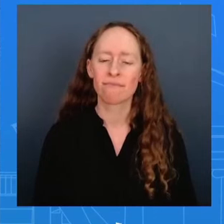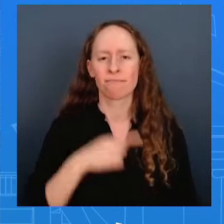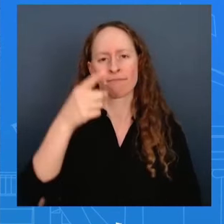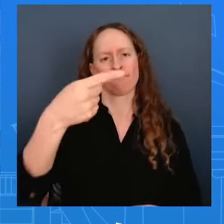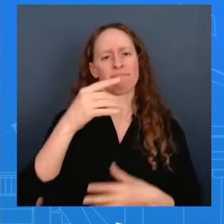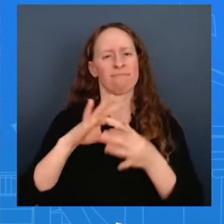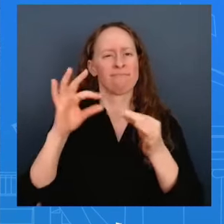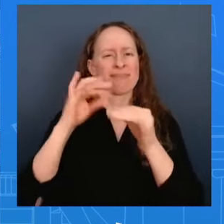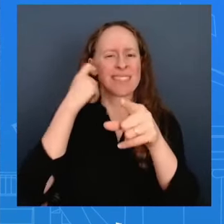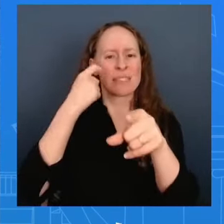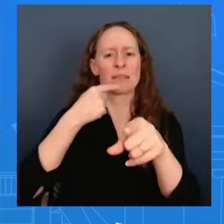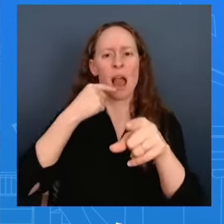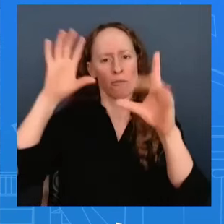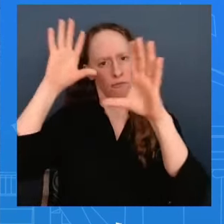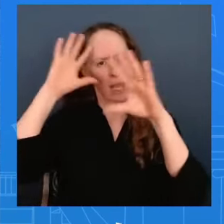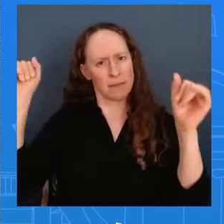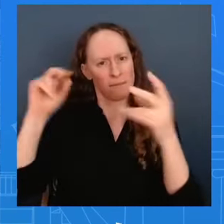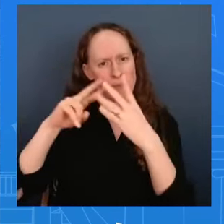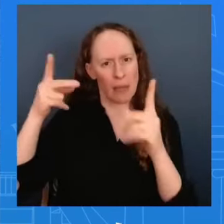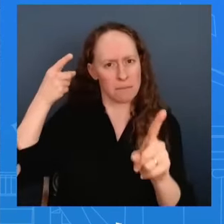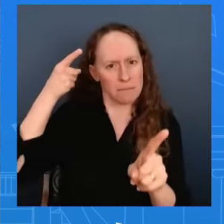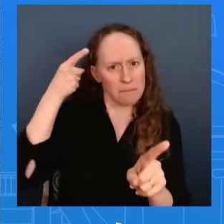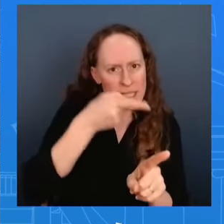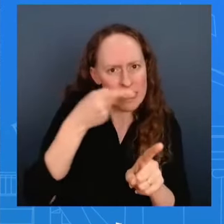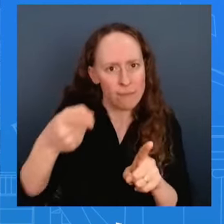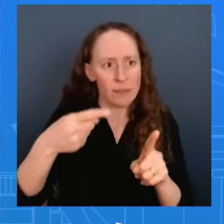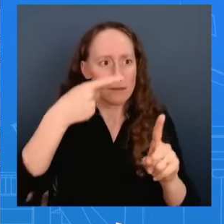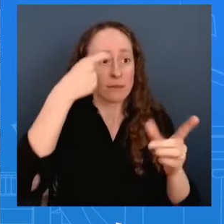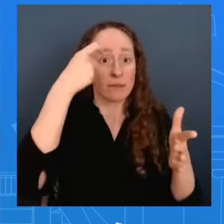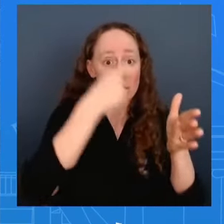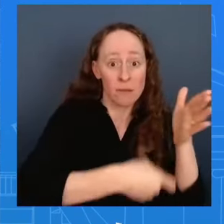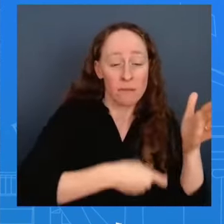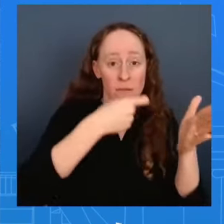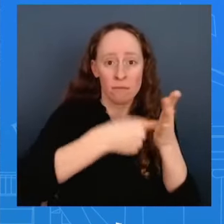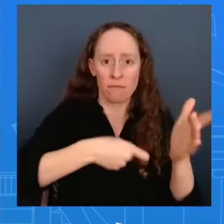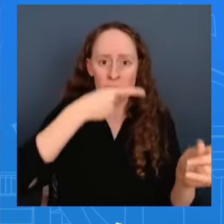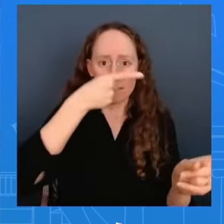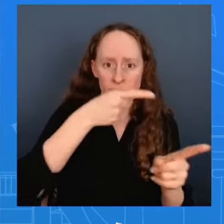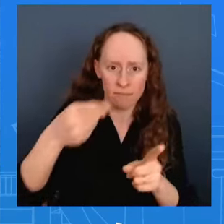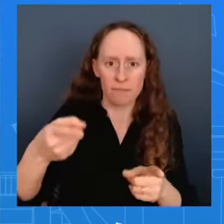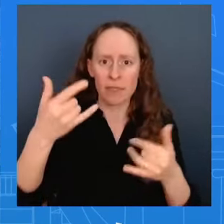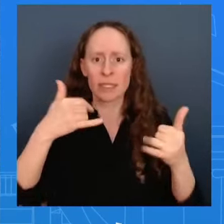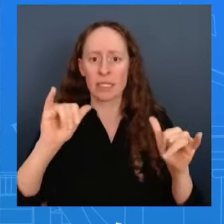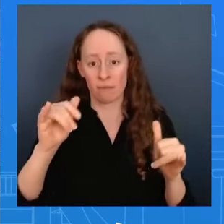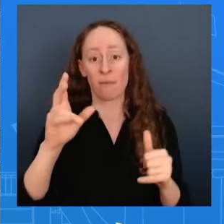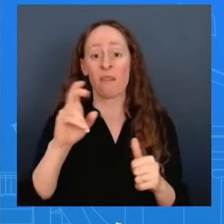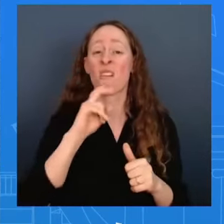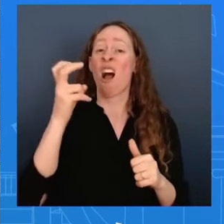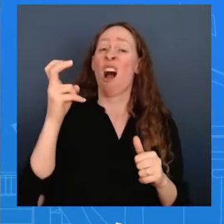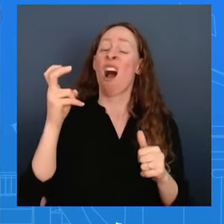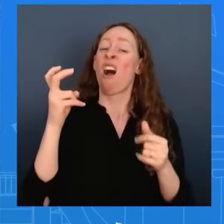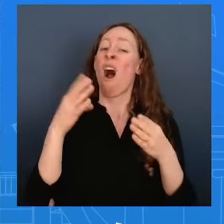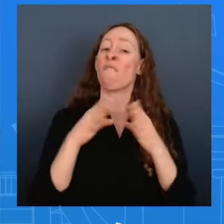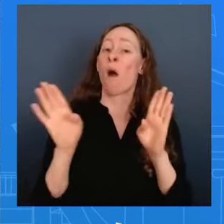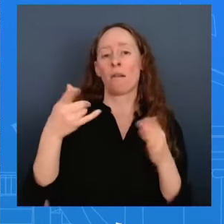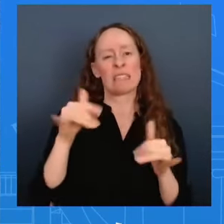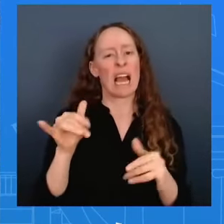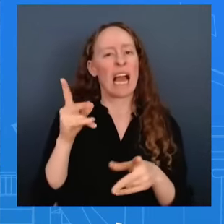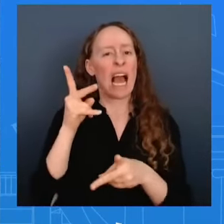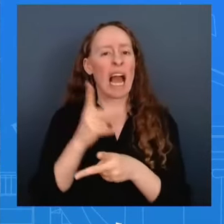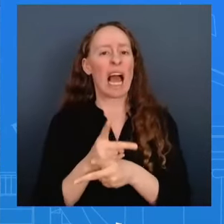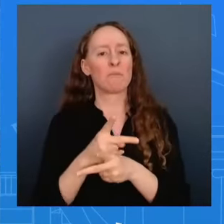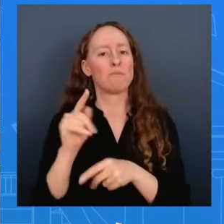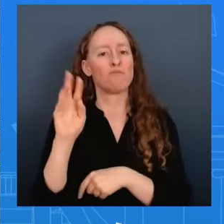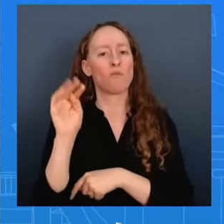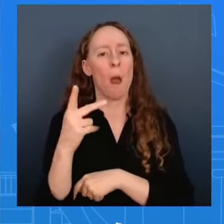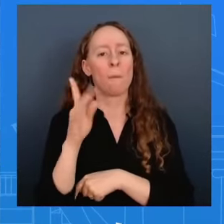some 300 billion dollars worth of goods which biden himself had said in 2019 that americans are paying for so why make that decision to